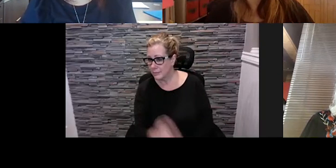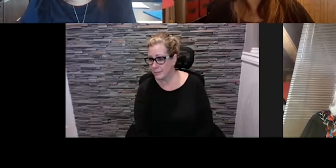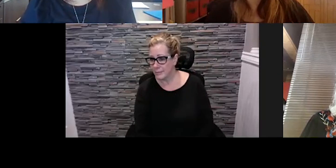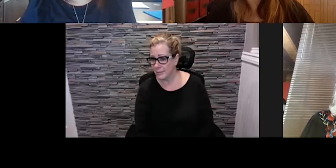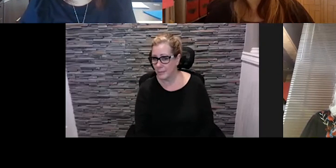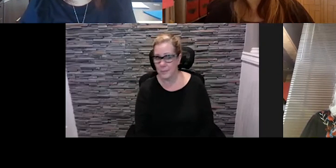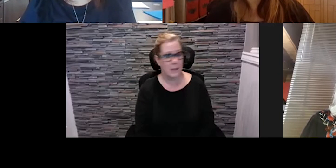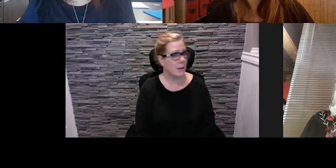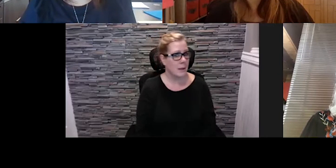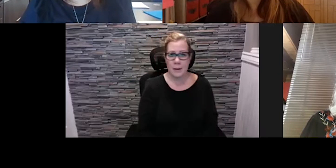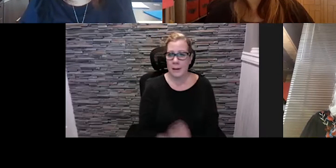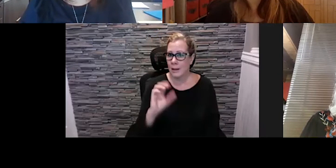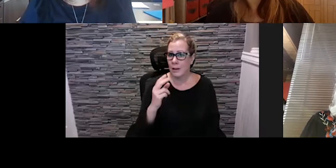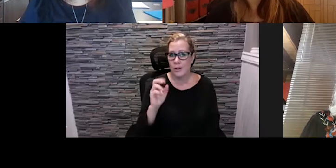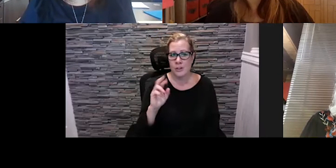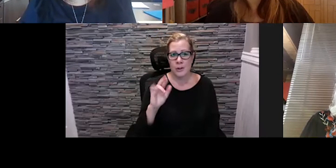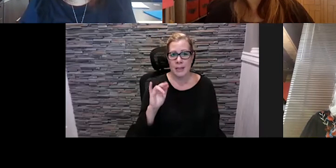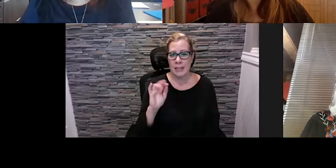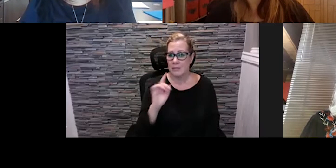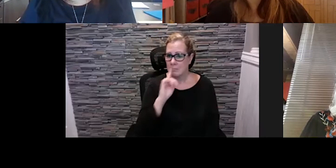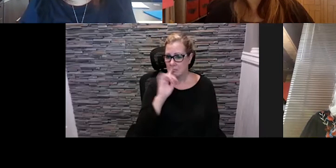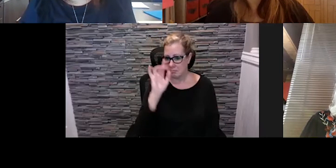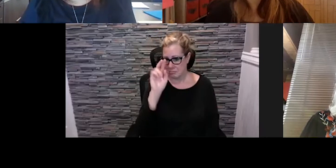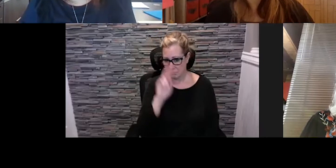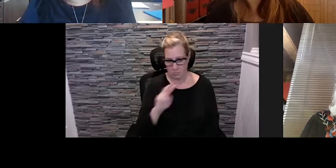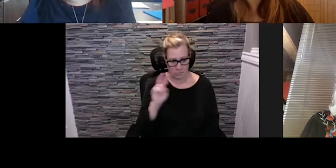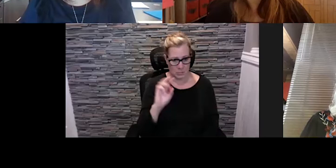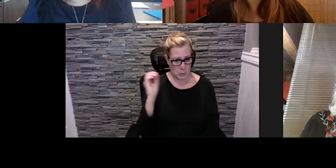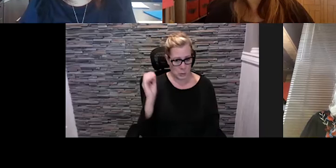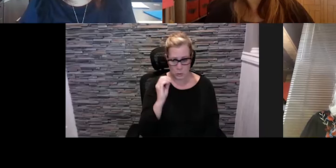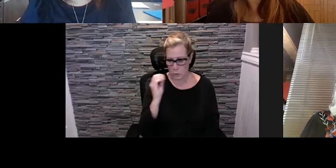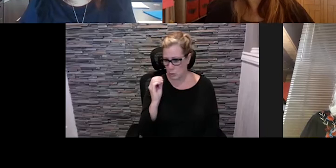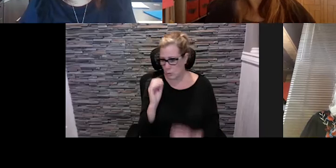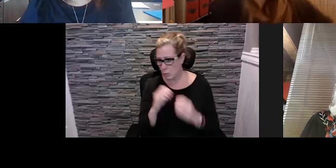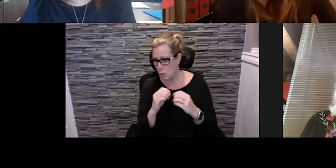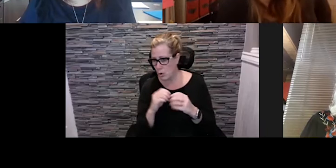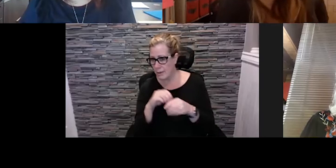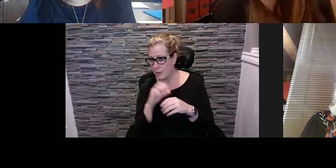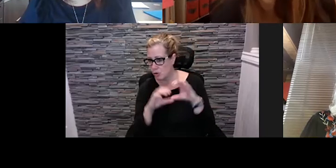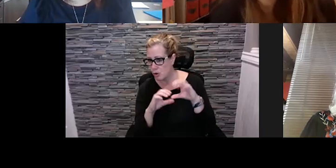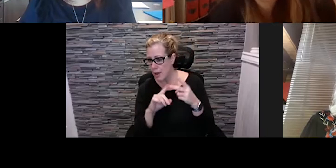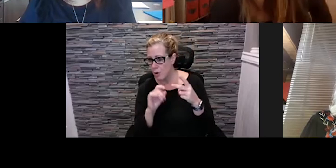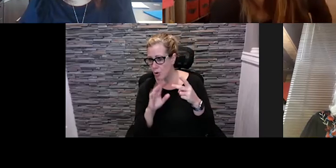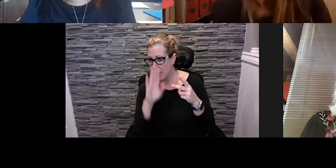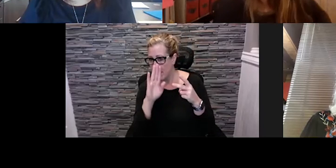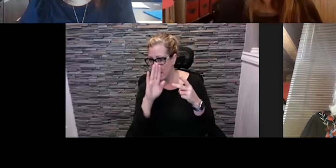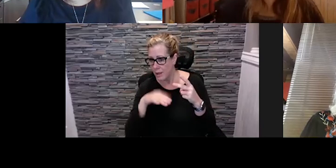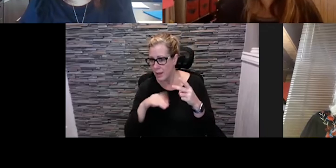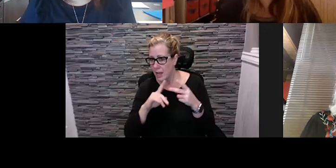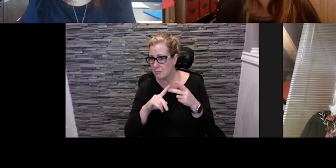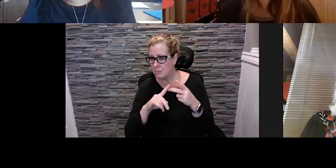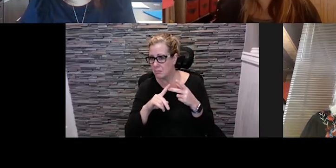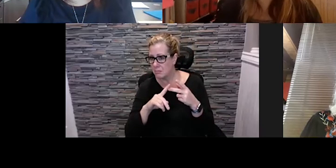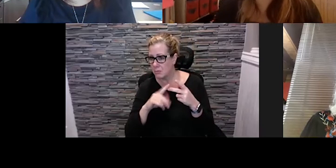i don't see anyone's hand raised uh or in the chat box here um if anyone wants to add anything um free to